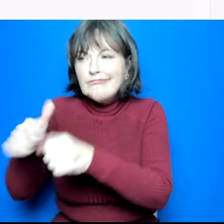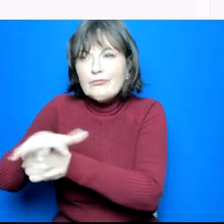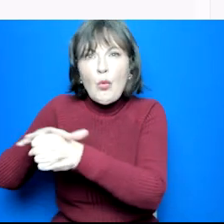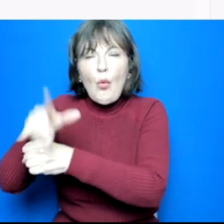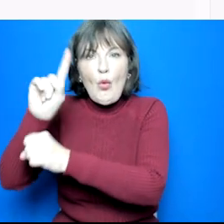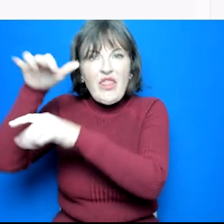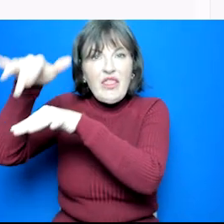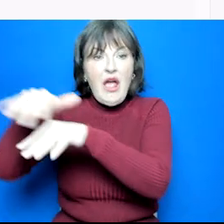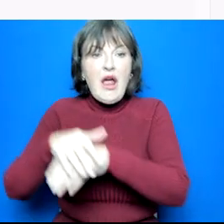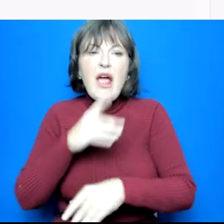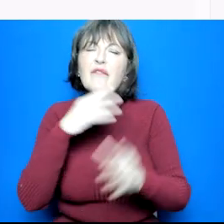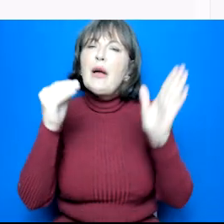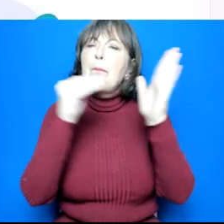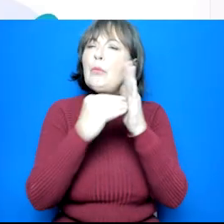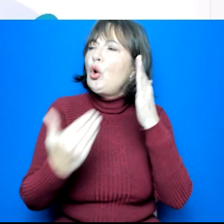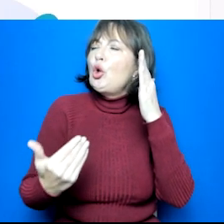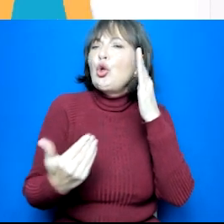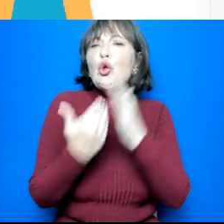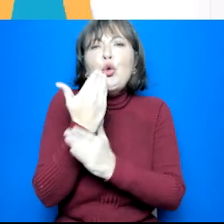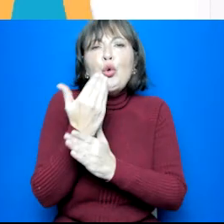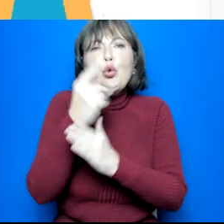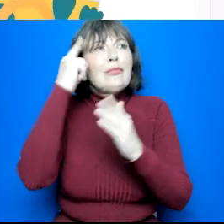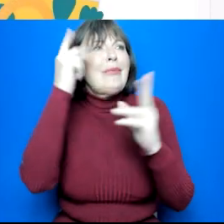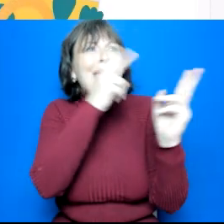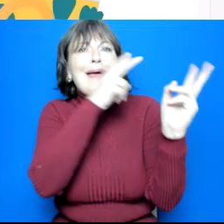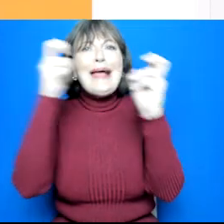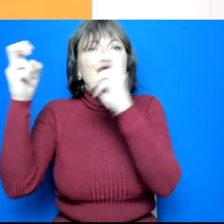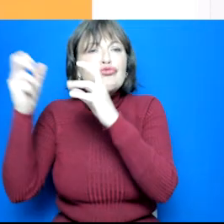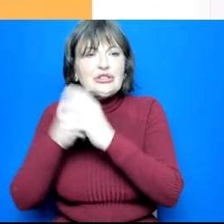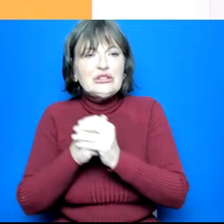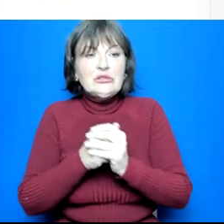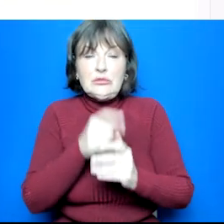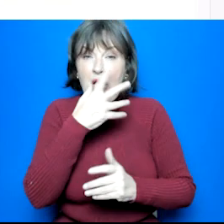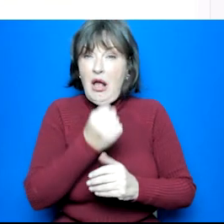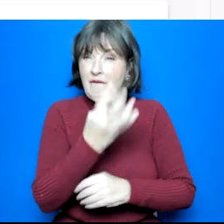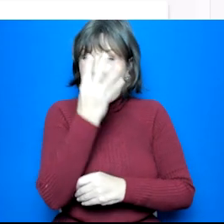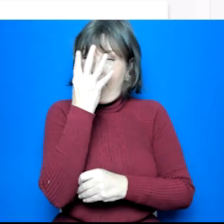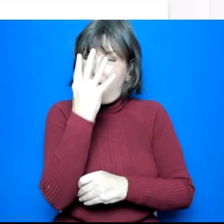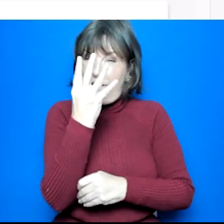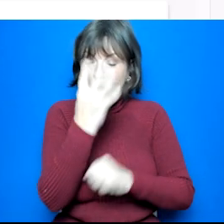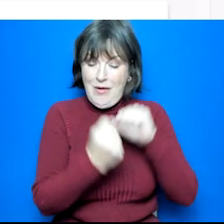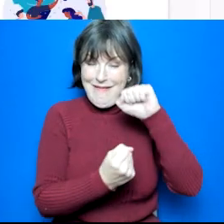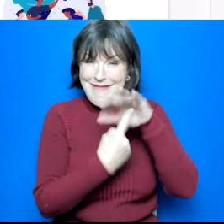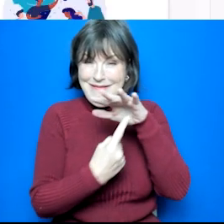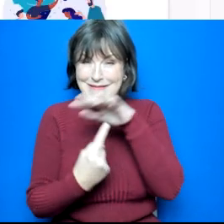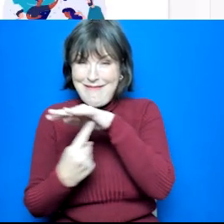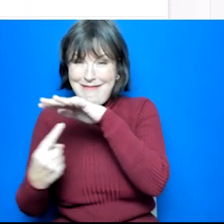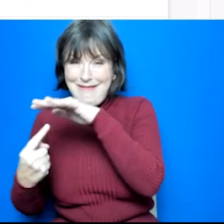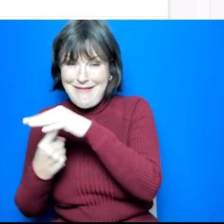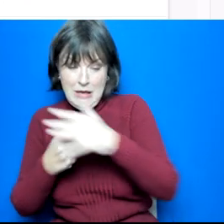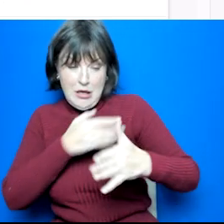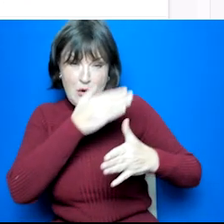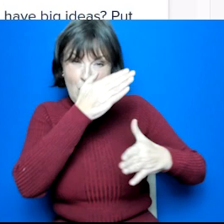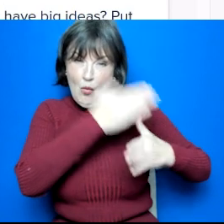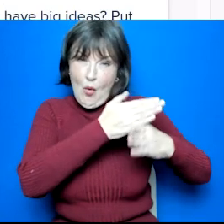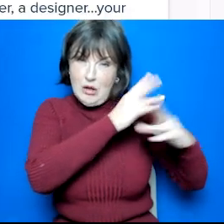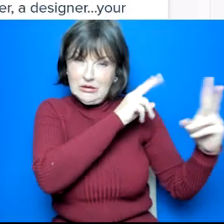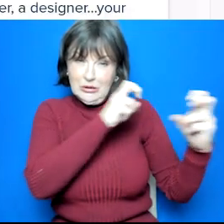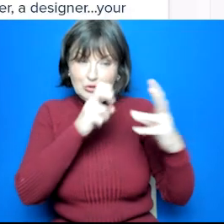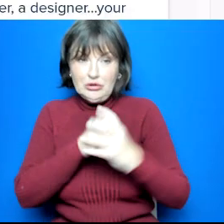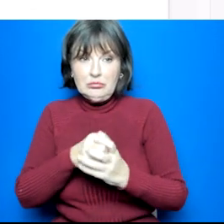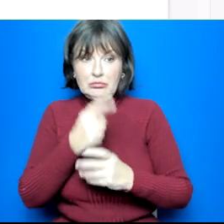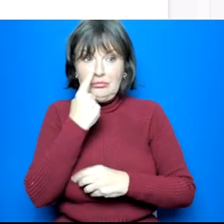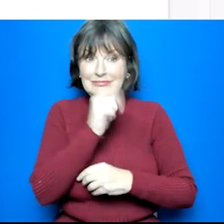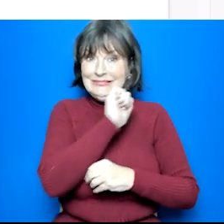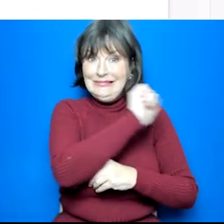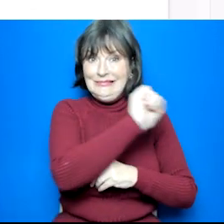If I click on view industries, you can see here that there are 14 industries for you to explore, which in each tab, you can